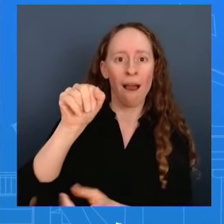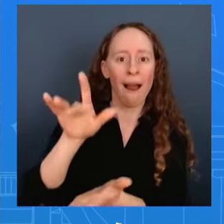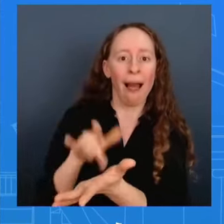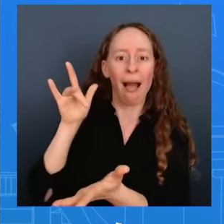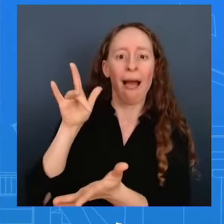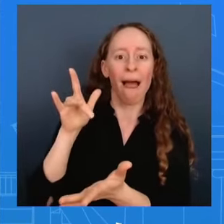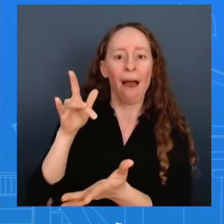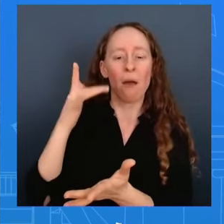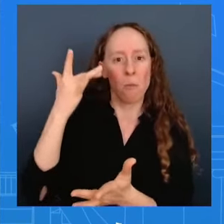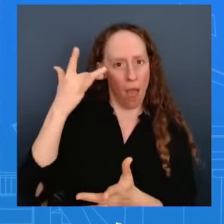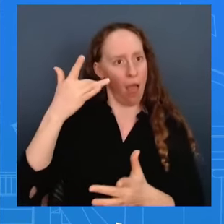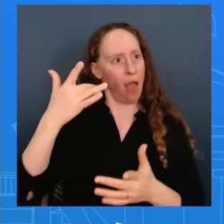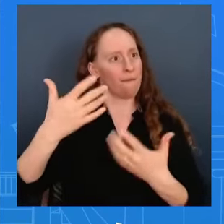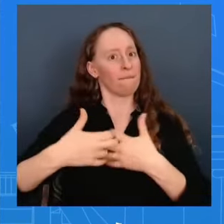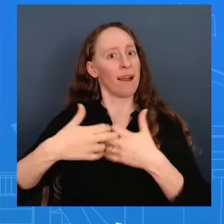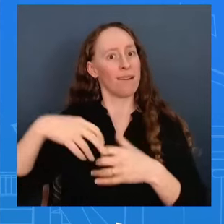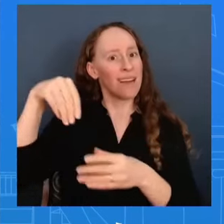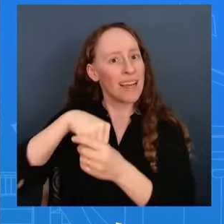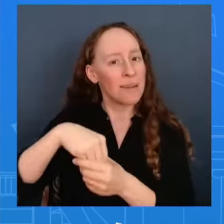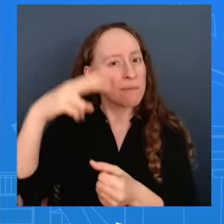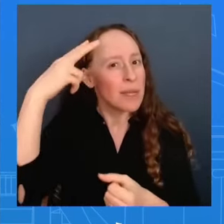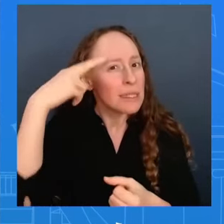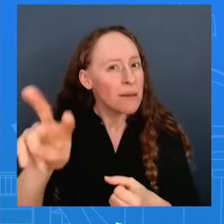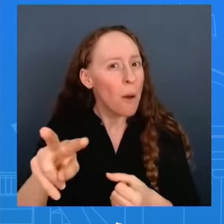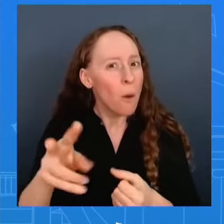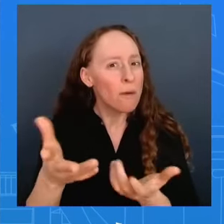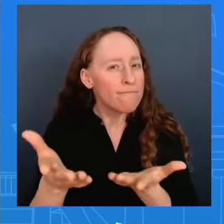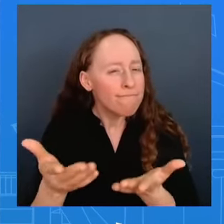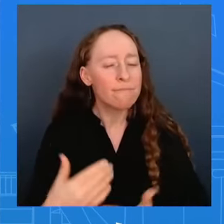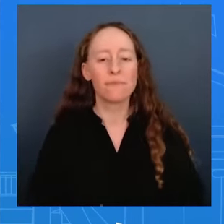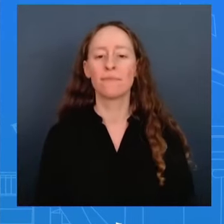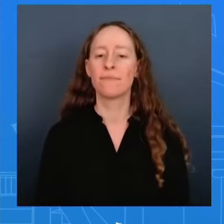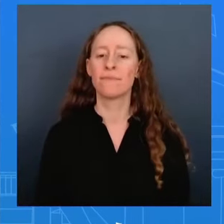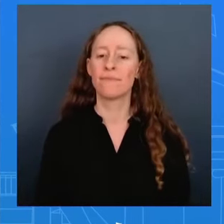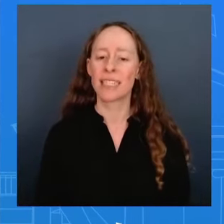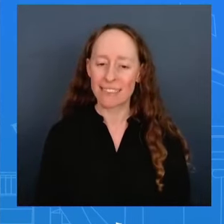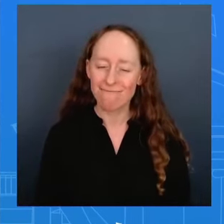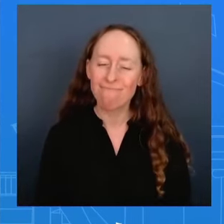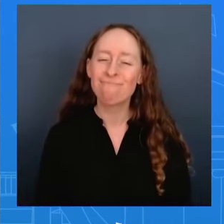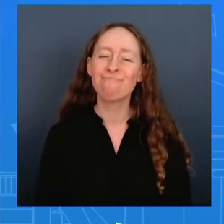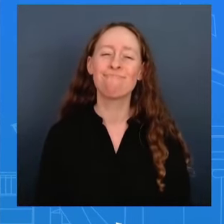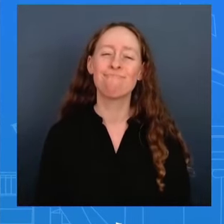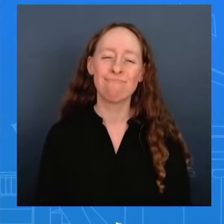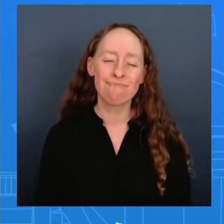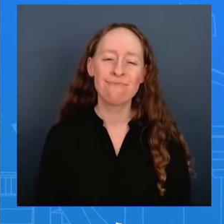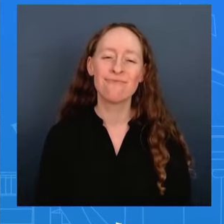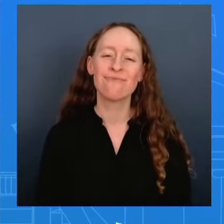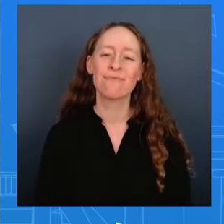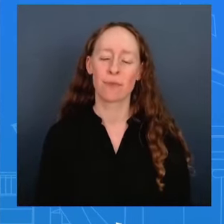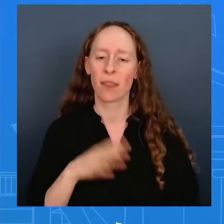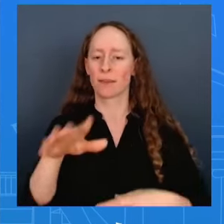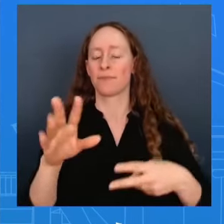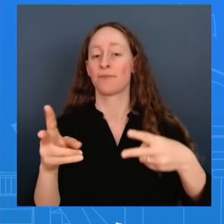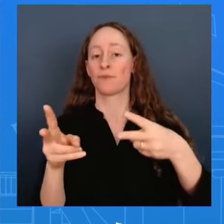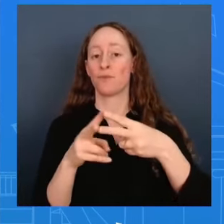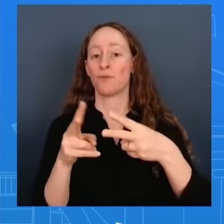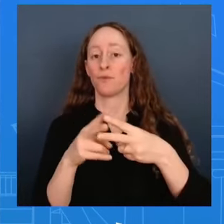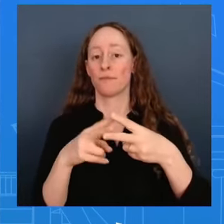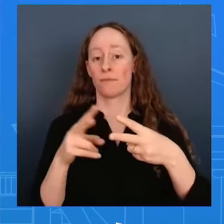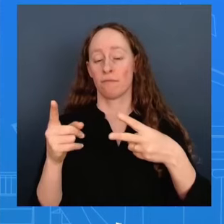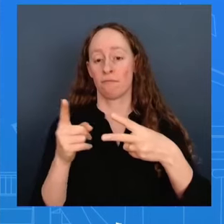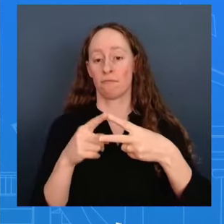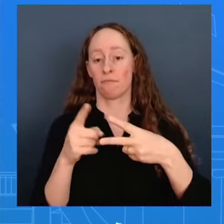asked two questions yes so let me begin with the first uh which is that um uh we've been very very clear about the